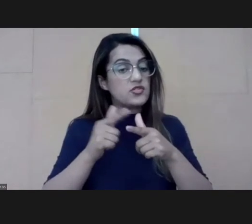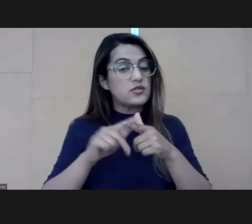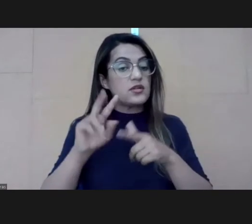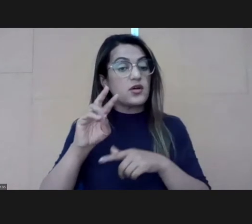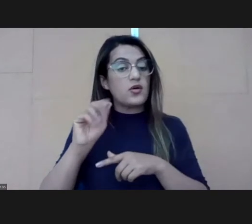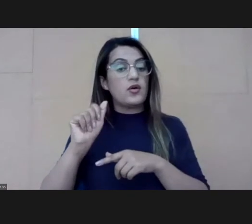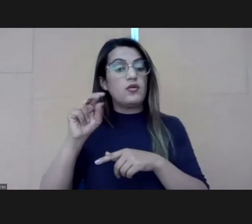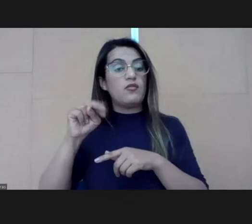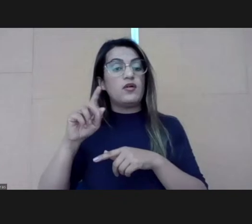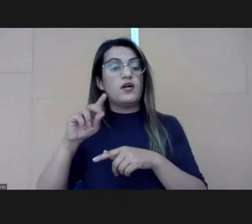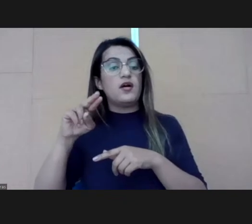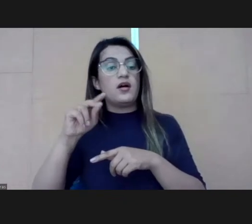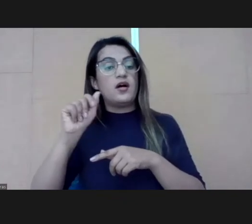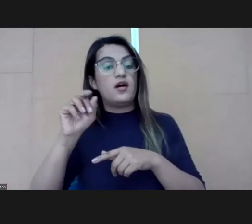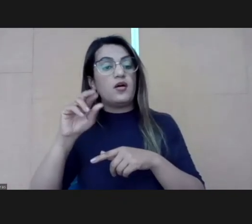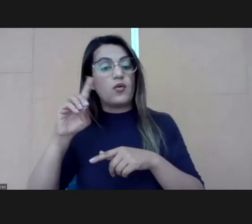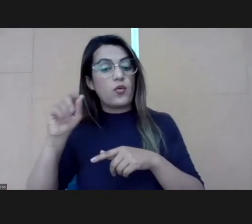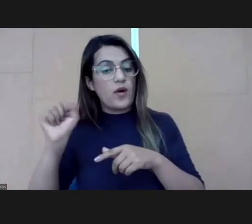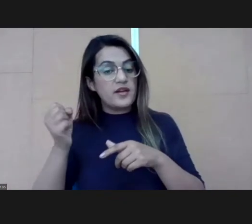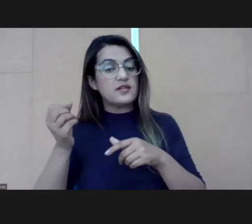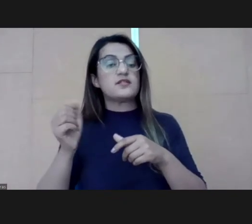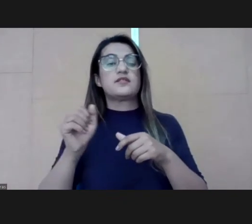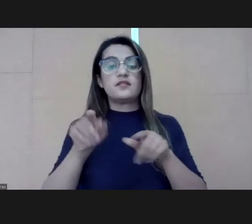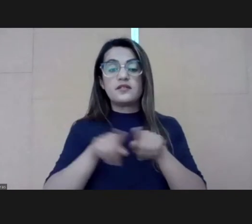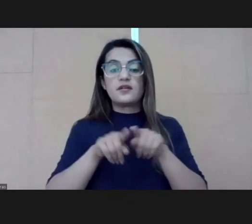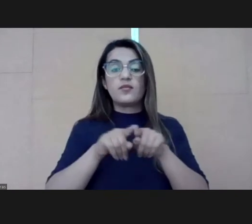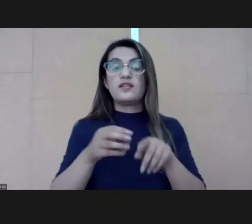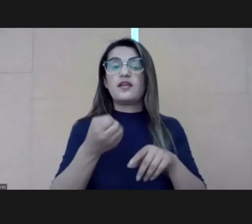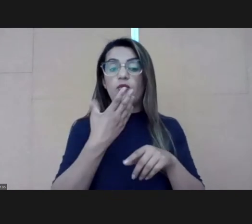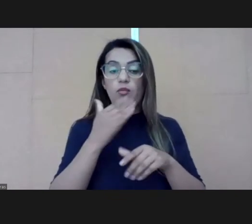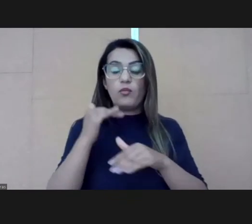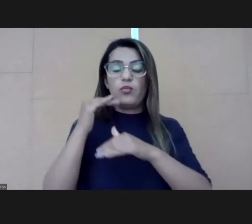best. And guardians, you know,